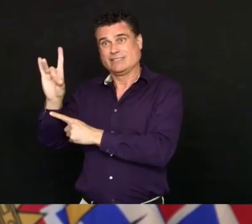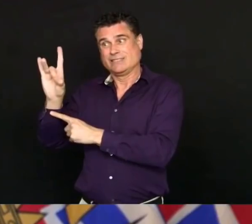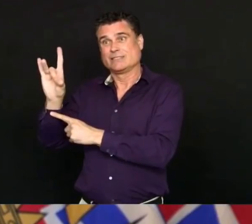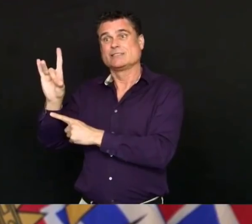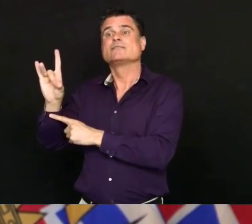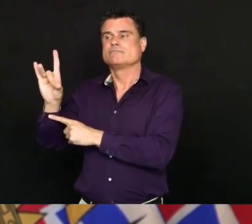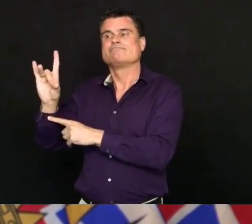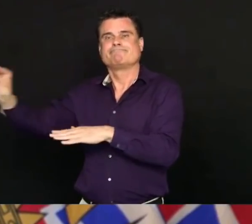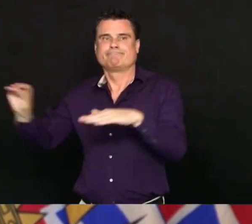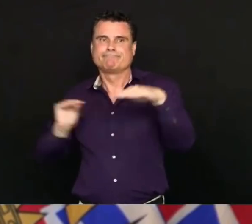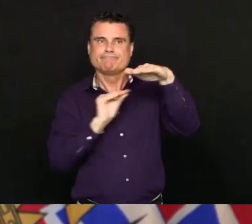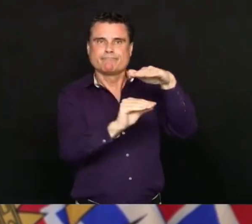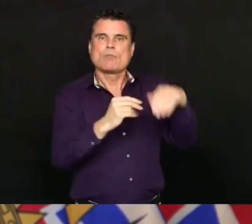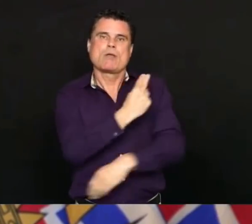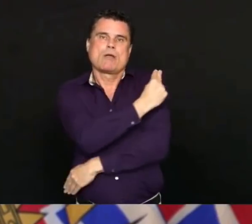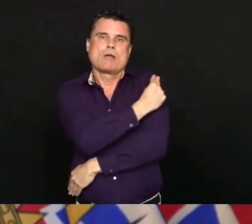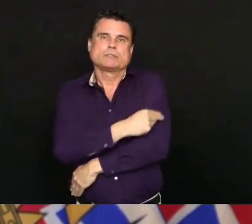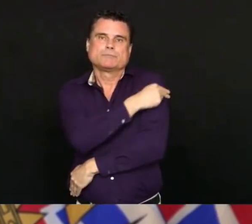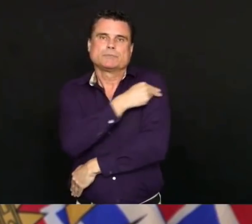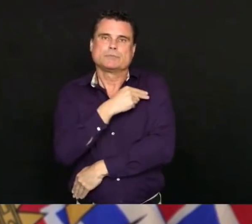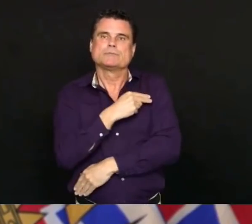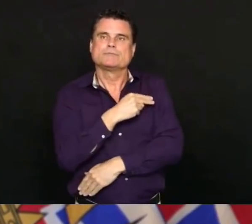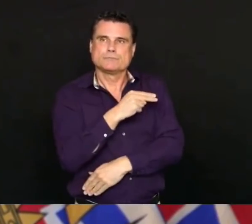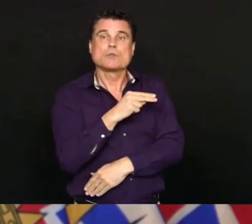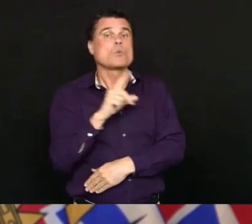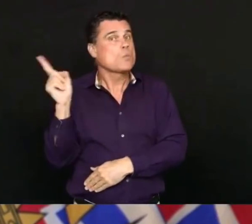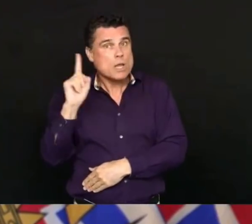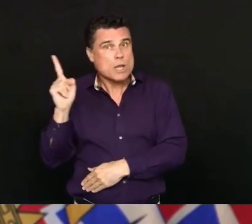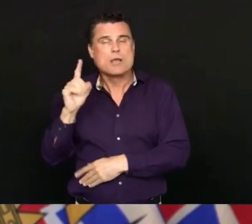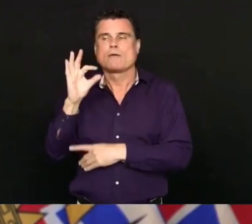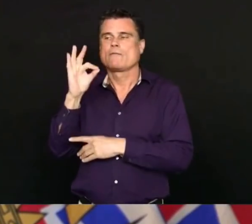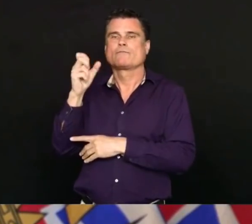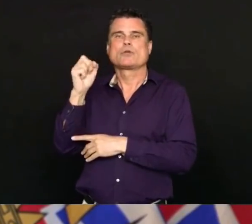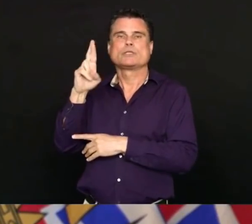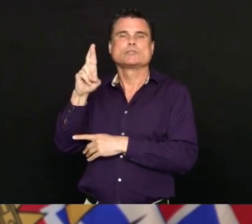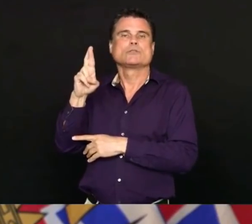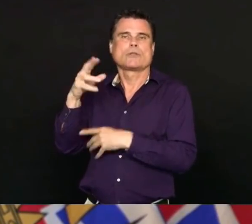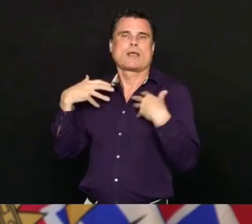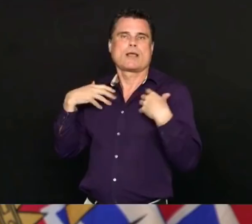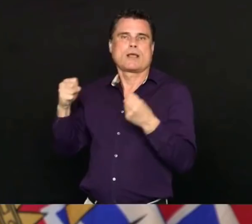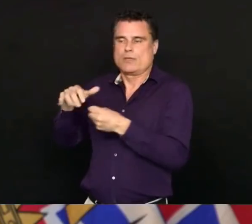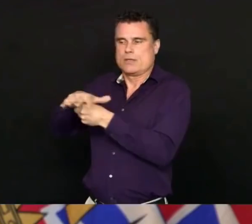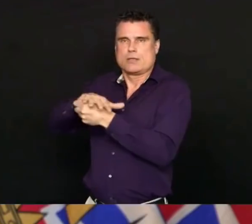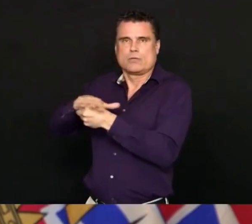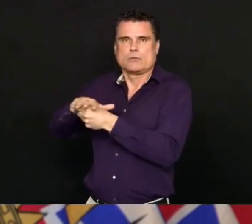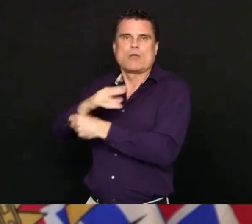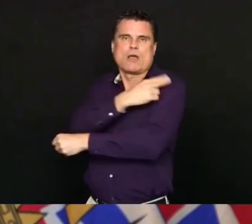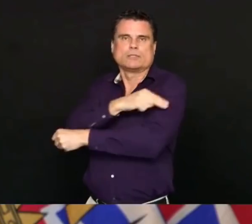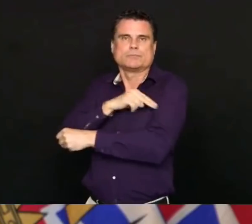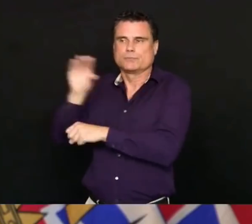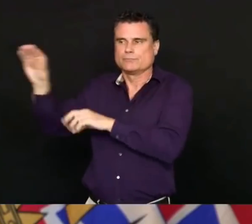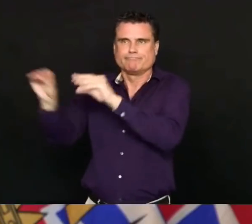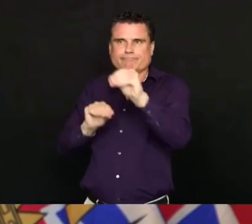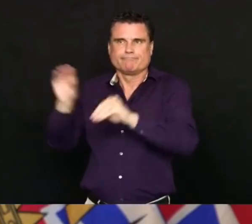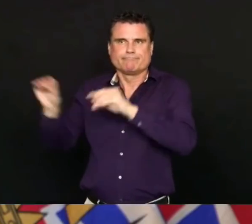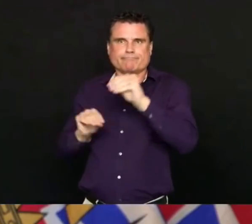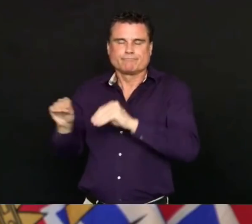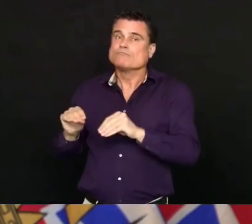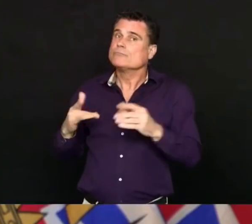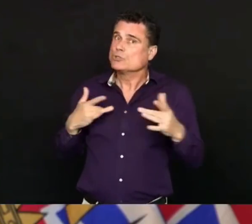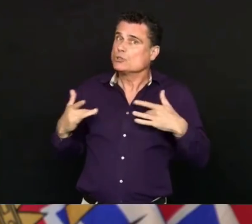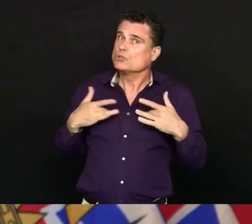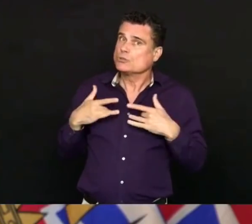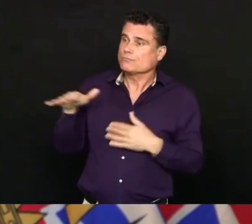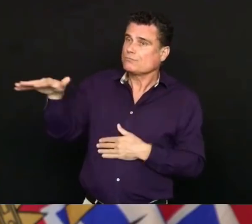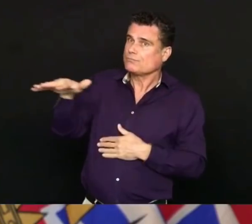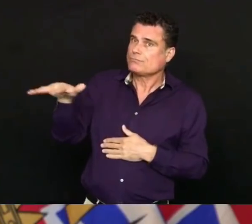So this is, of course, a great concern to us. And we have been working very closely with Fraser Health, with Correctional